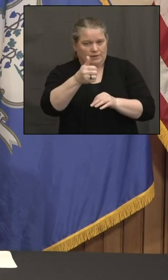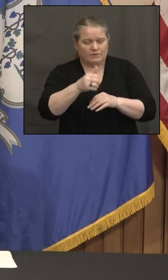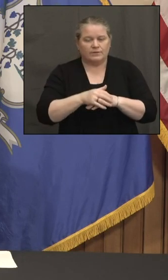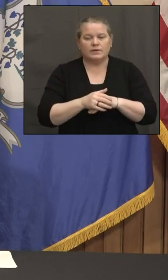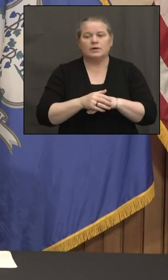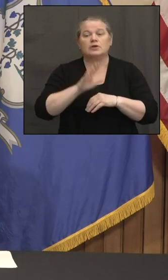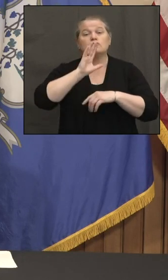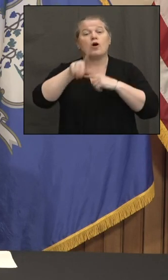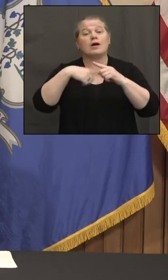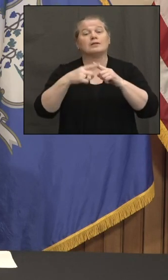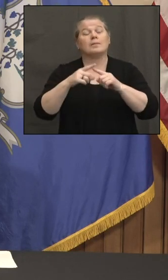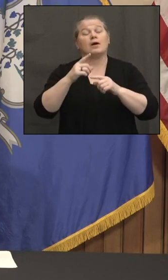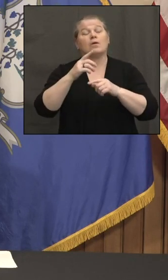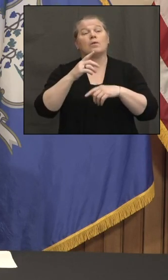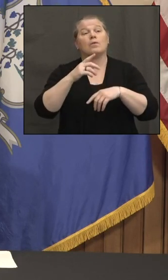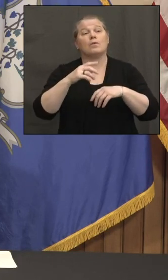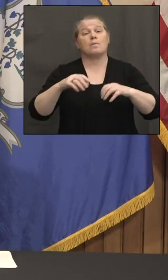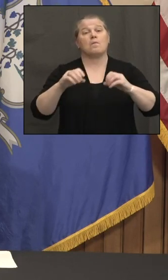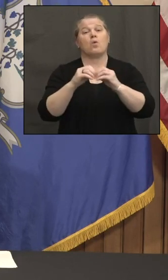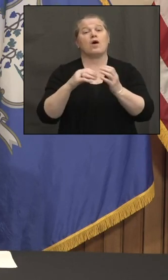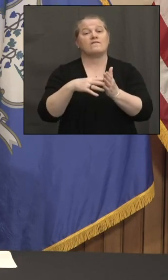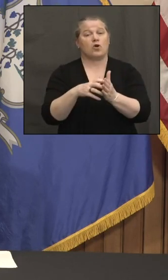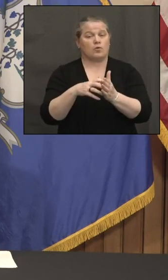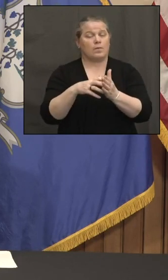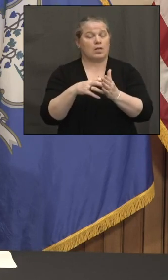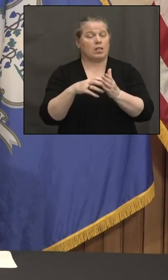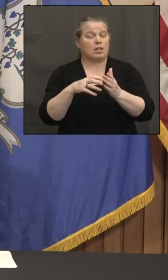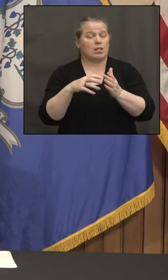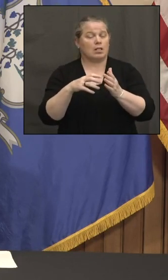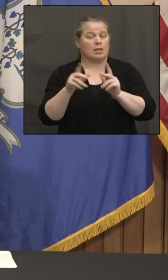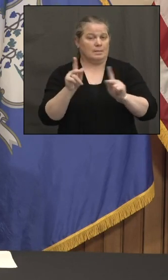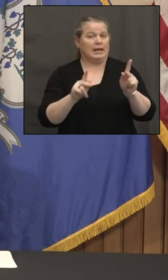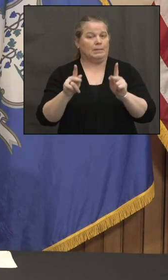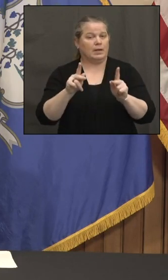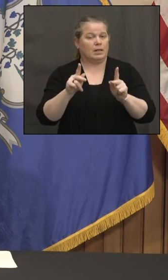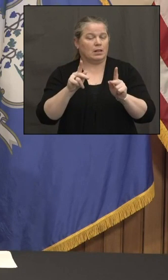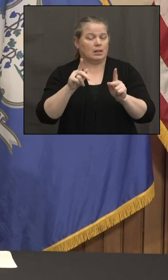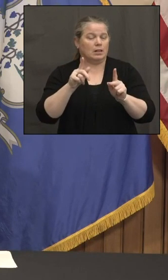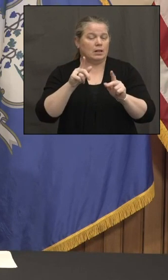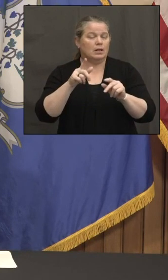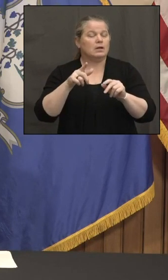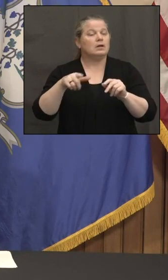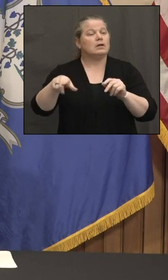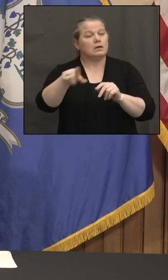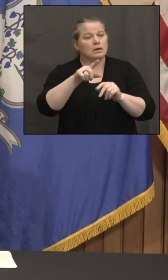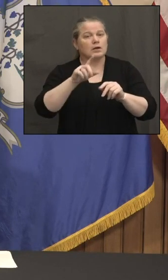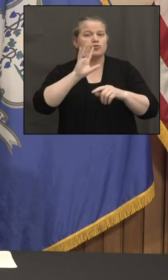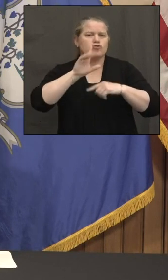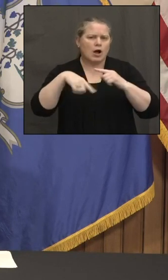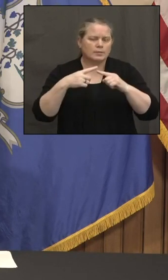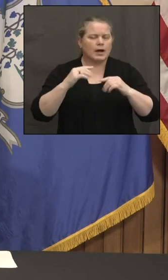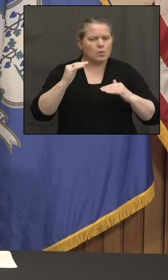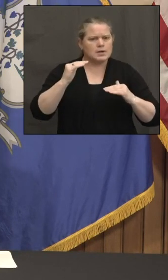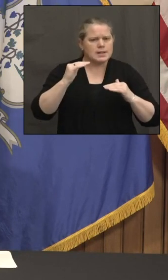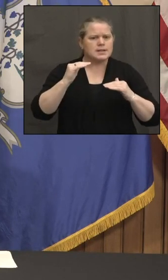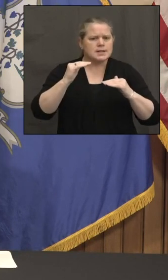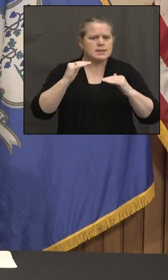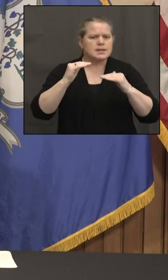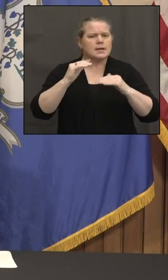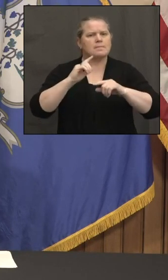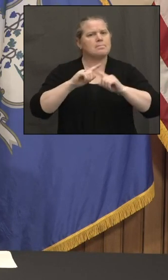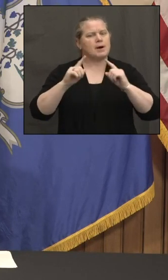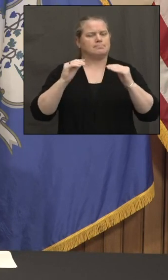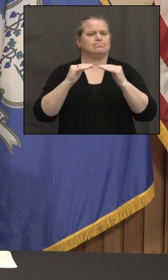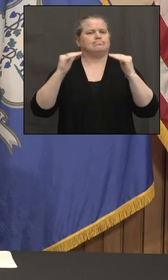vulnerable population of making progress not quite there. Kind of a two-part. Once we get all the mobile units out there,